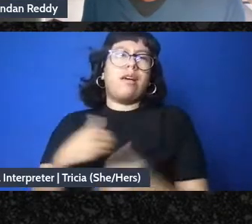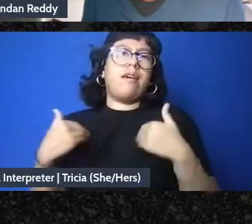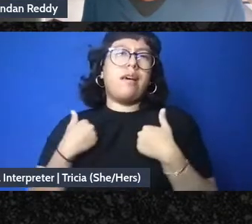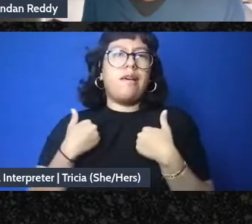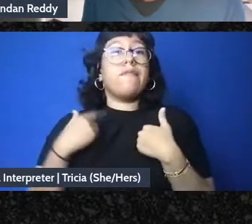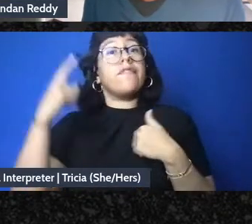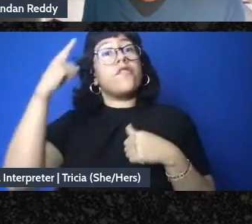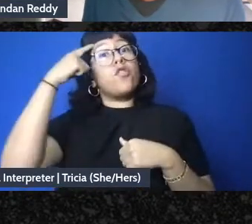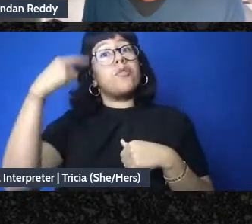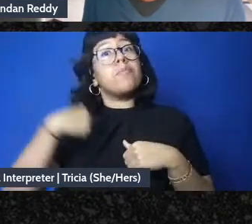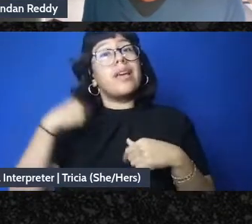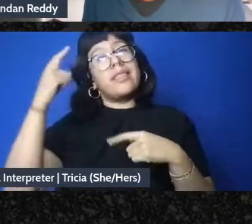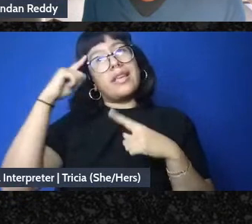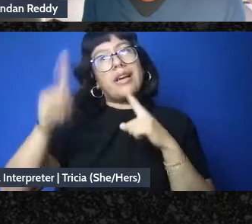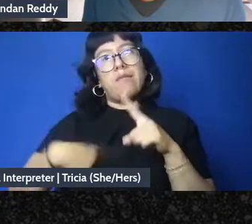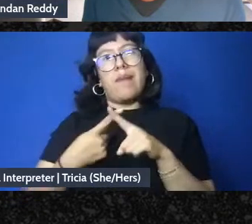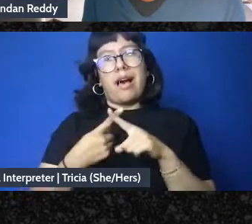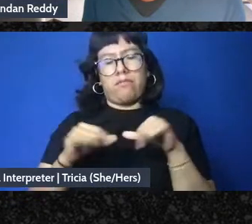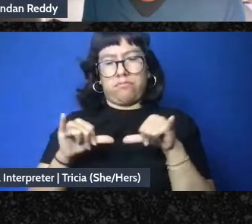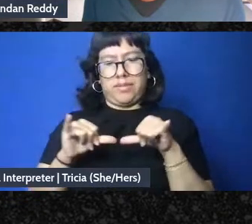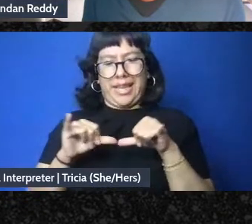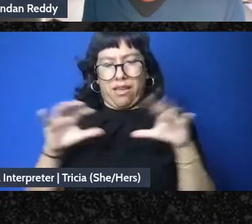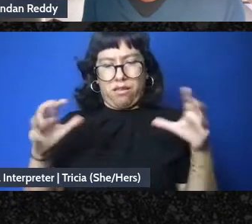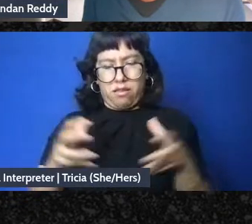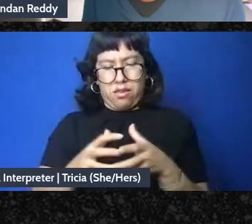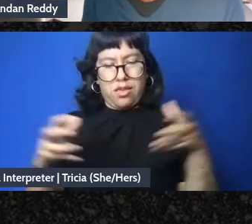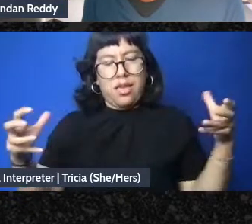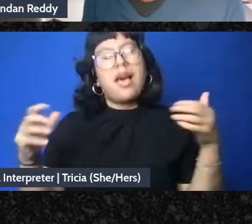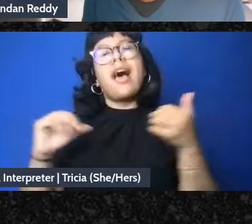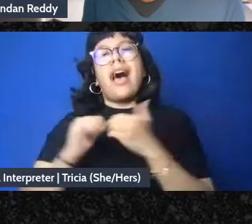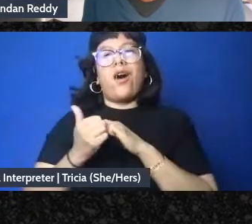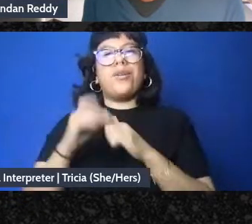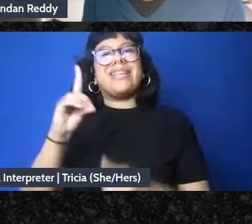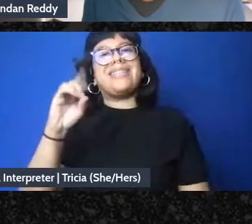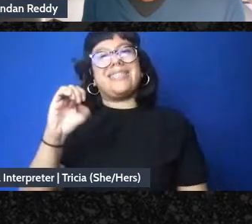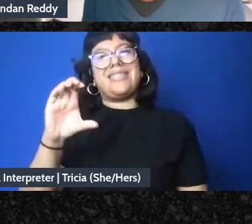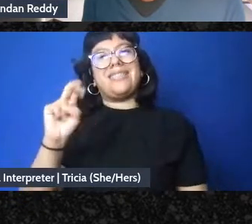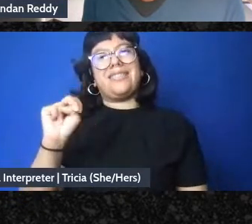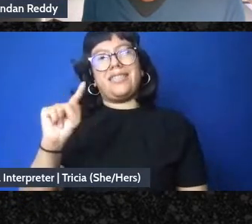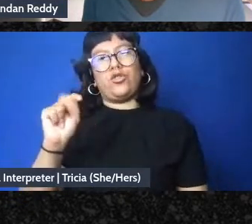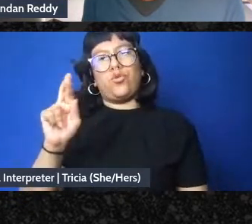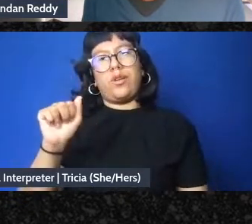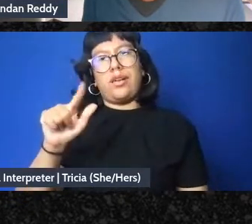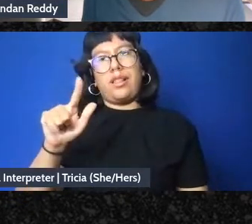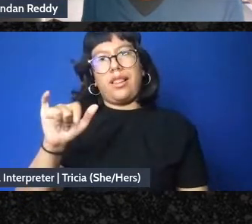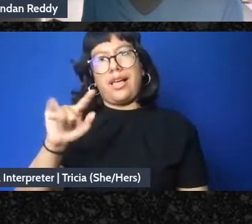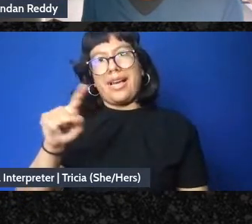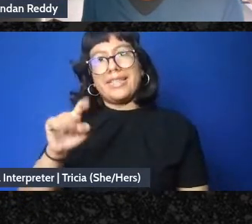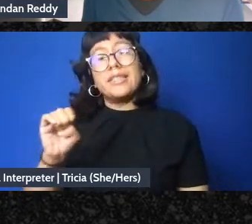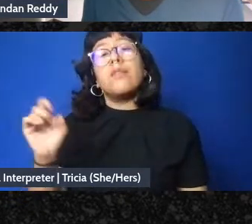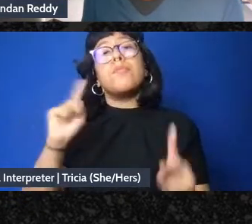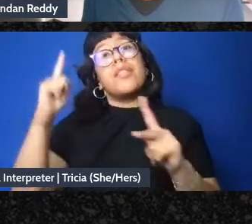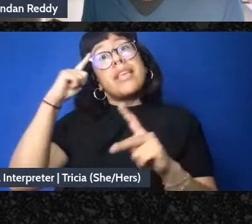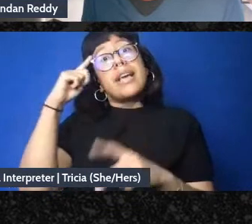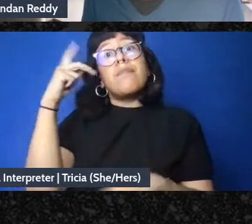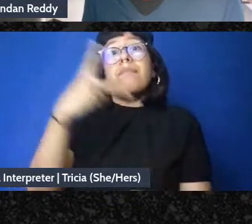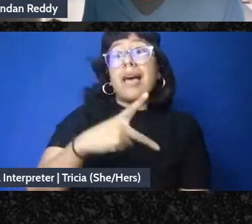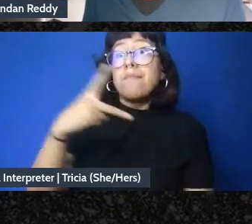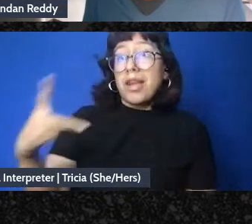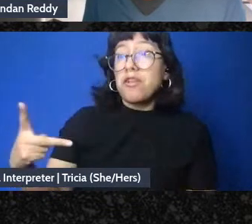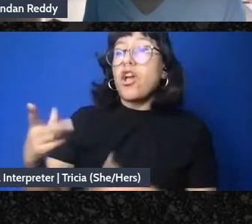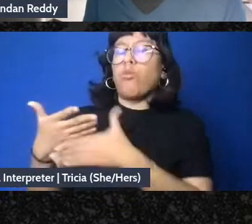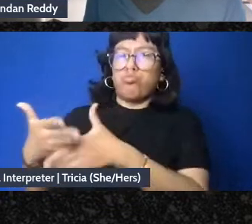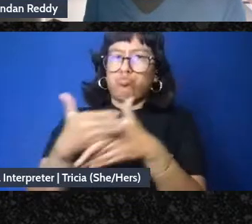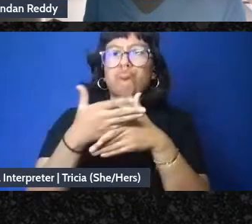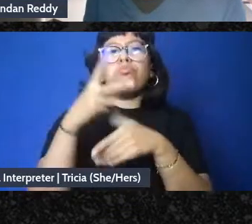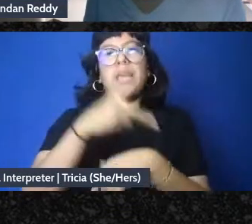when I think about scale it's how to decentralize we still live in a context where people think the ACLU are the most important